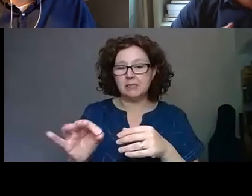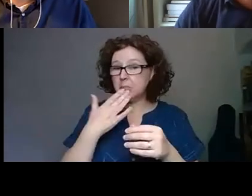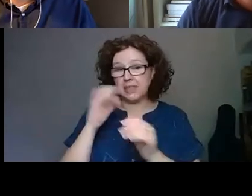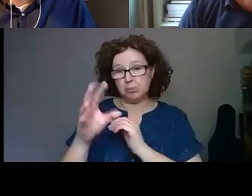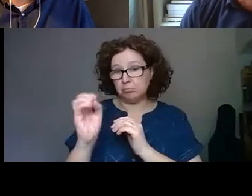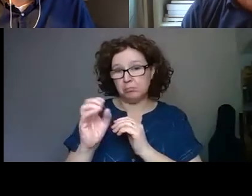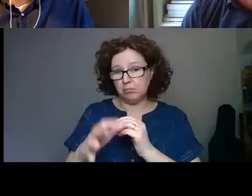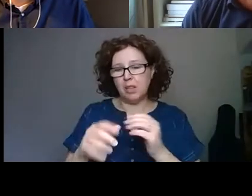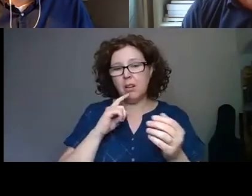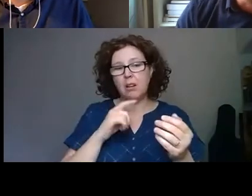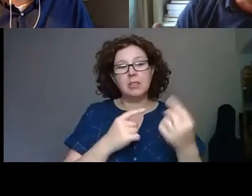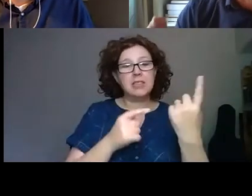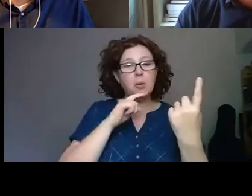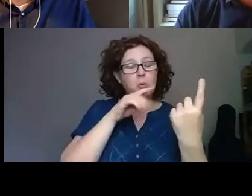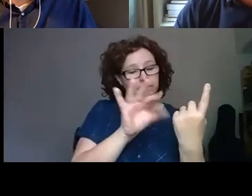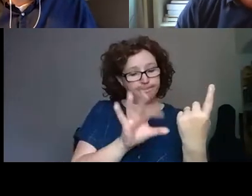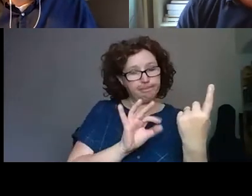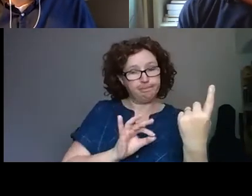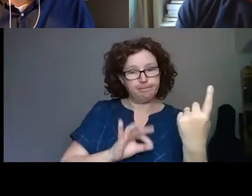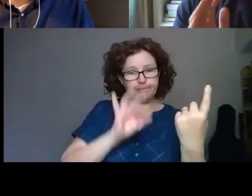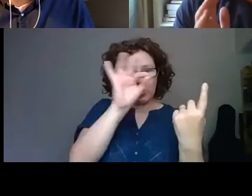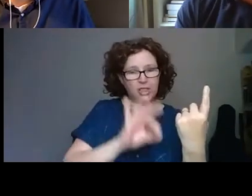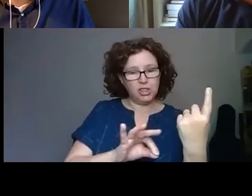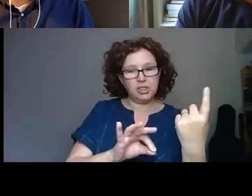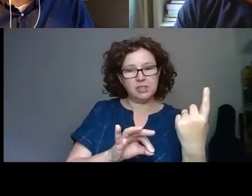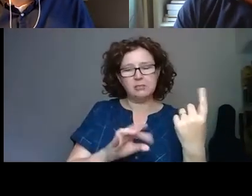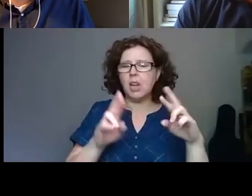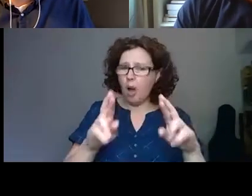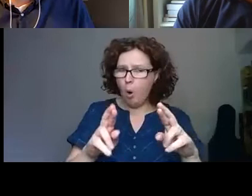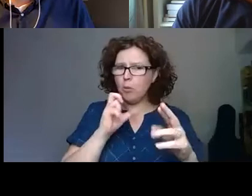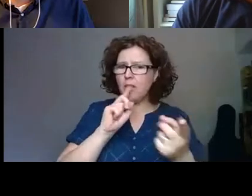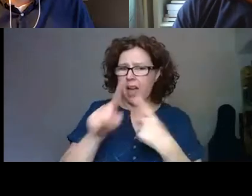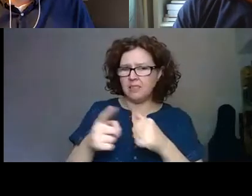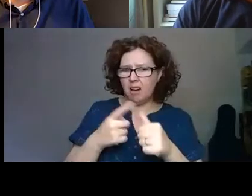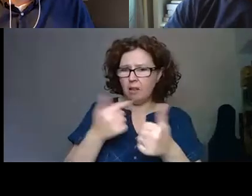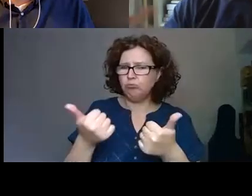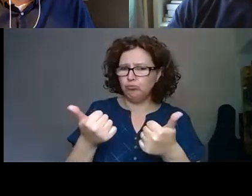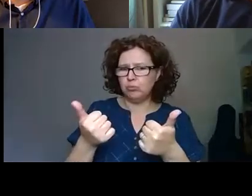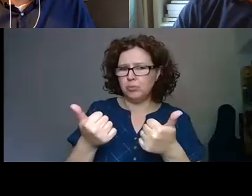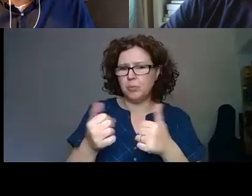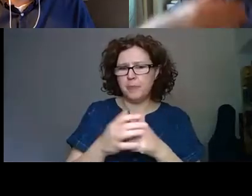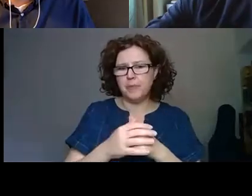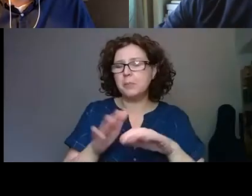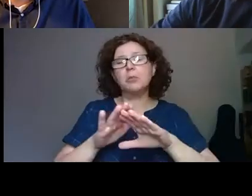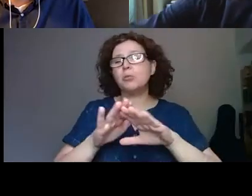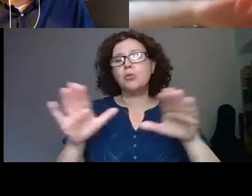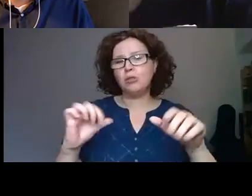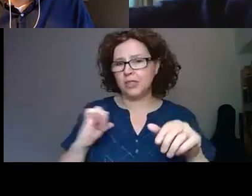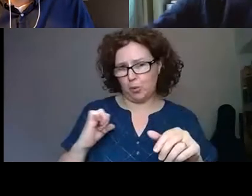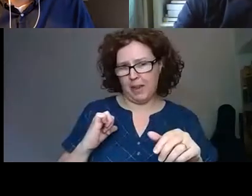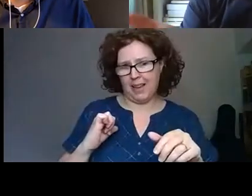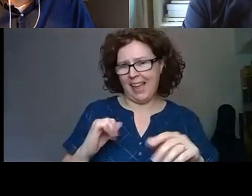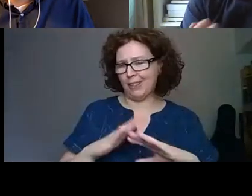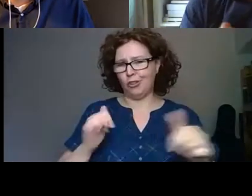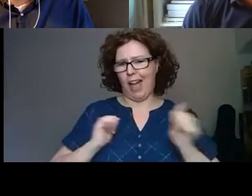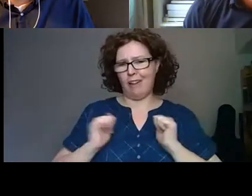pull some of those out and hopefully we'll do those justice. But like I say, we we're not assuming we're not arrogant enough to think that